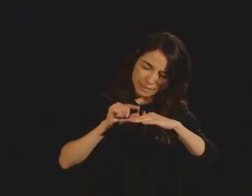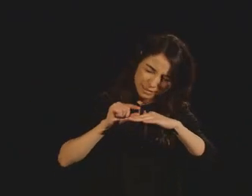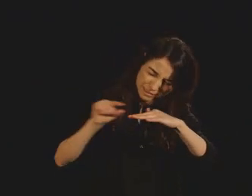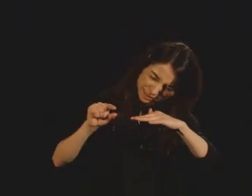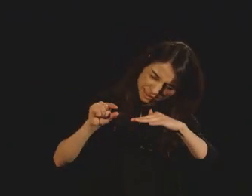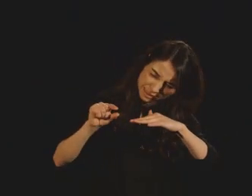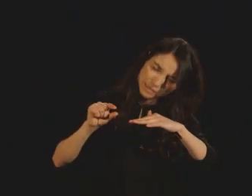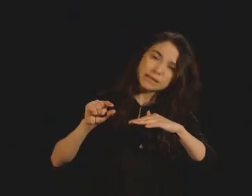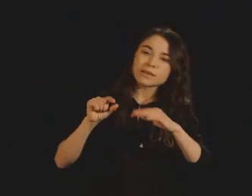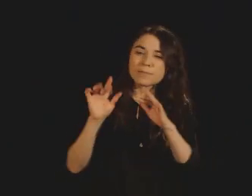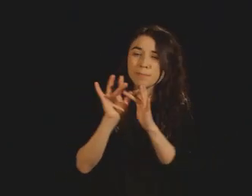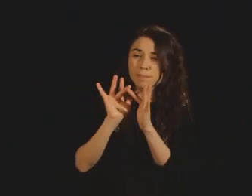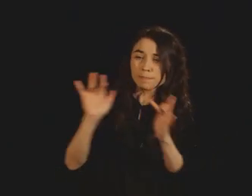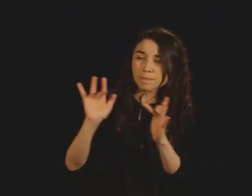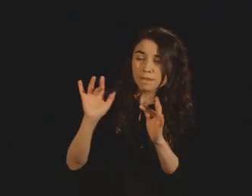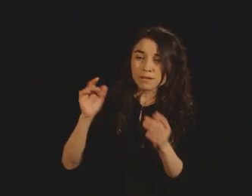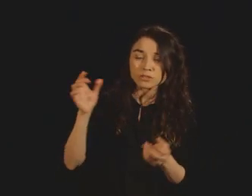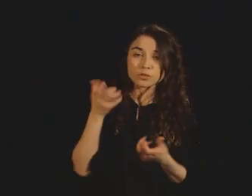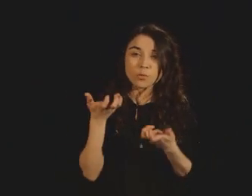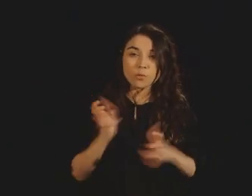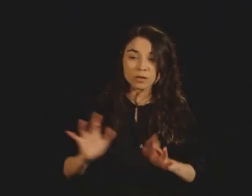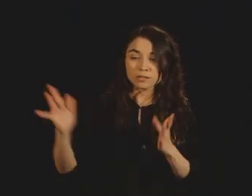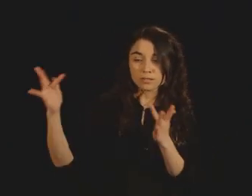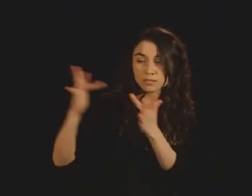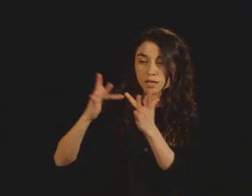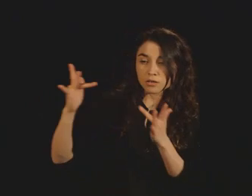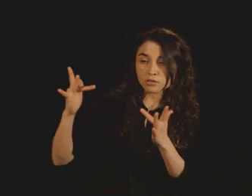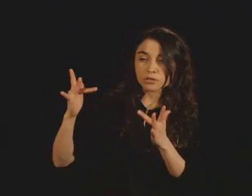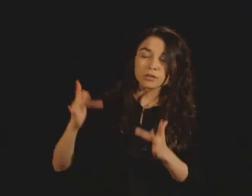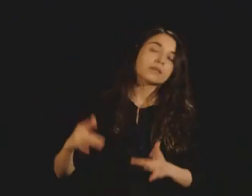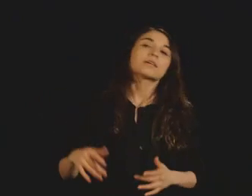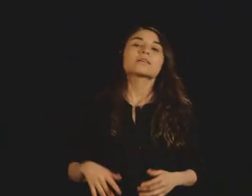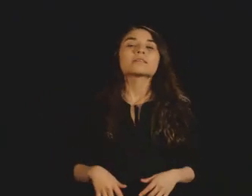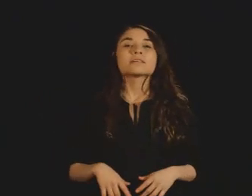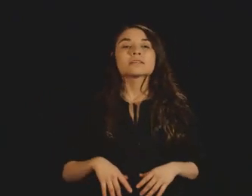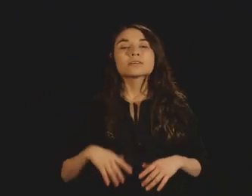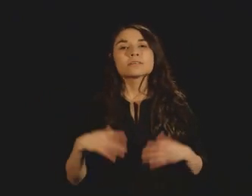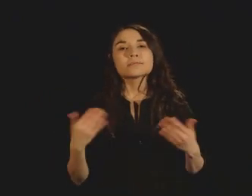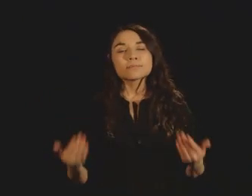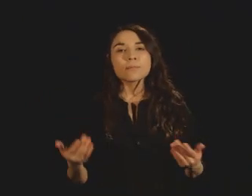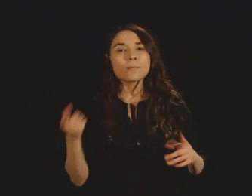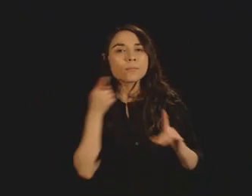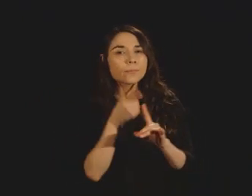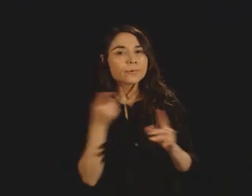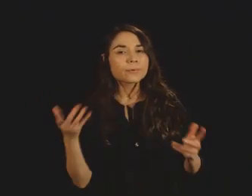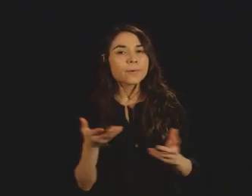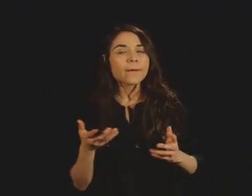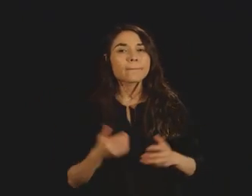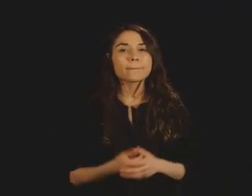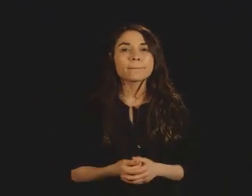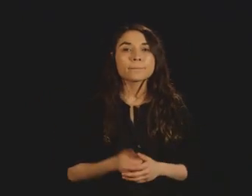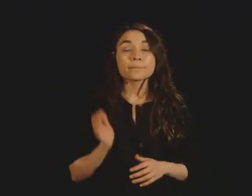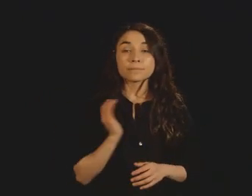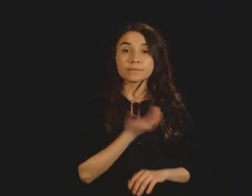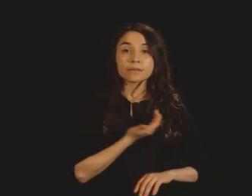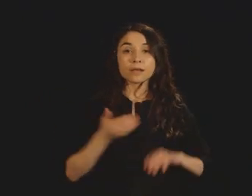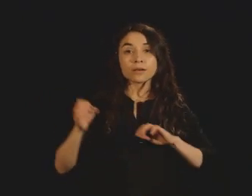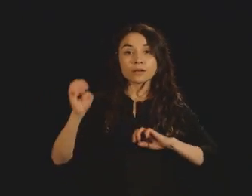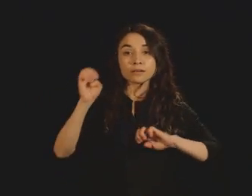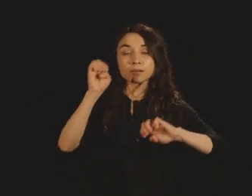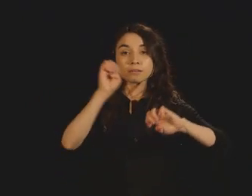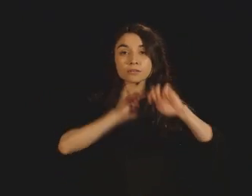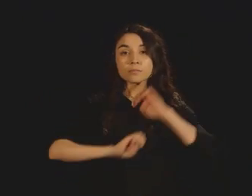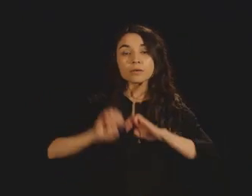said. My wonderful children. So, but the point is that our experiments then went to look at